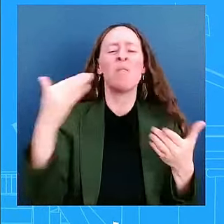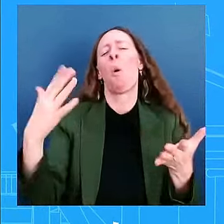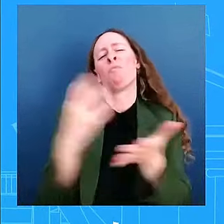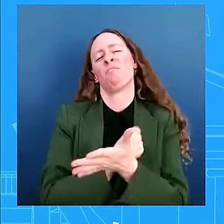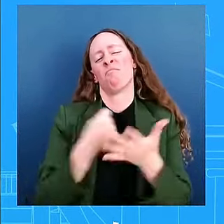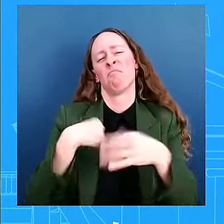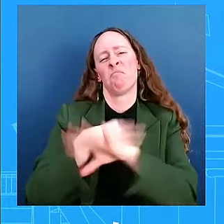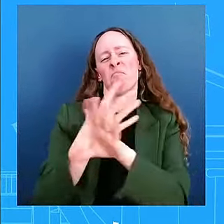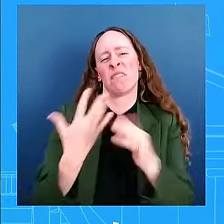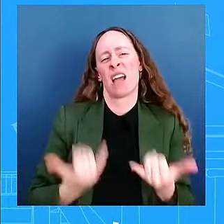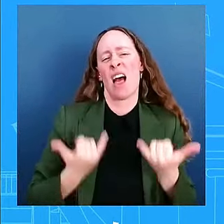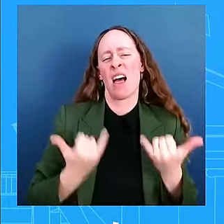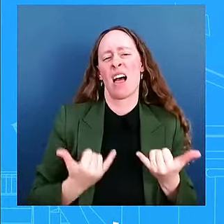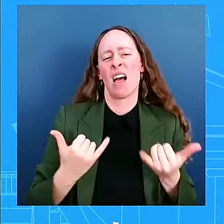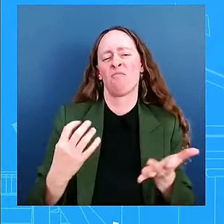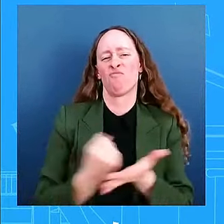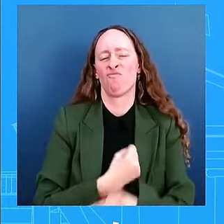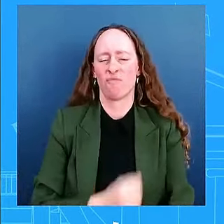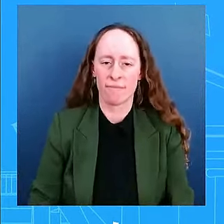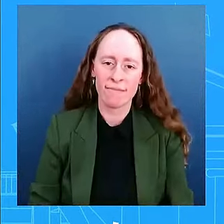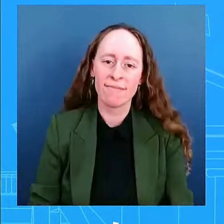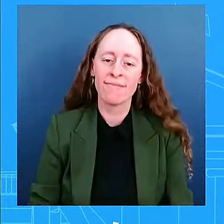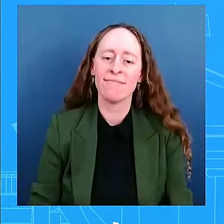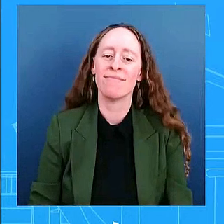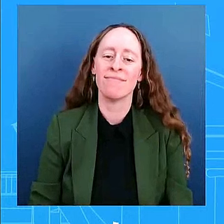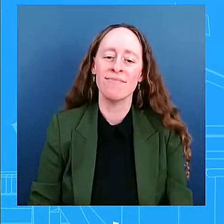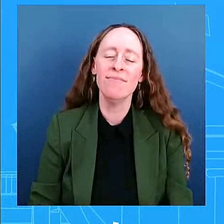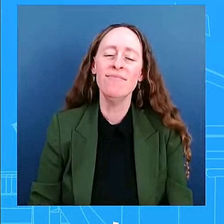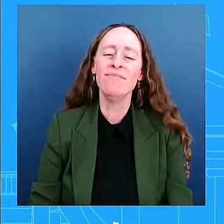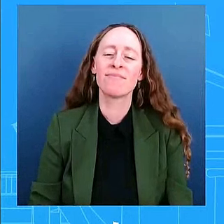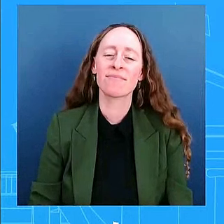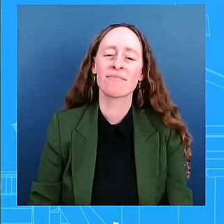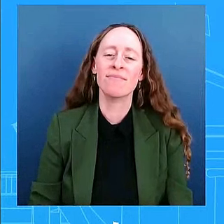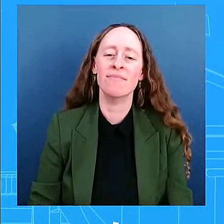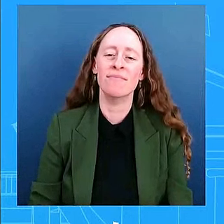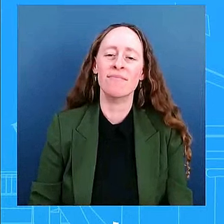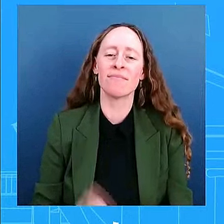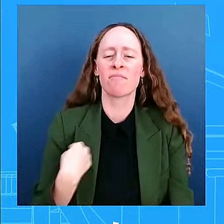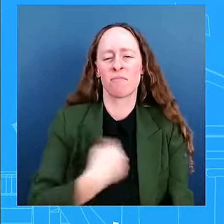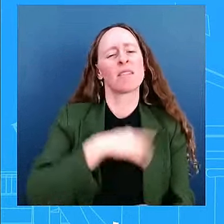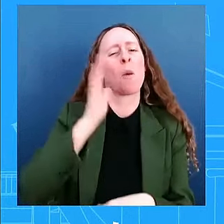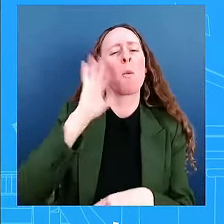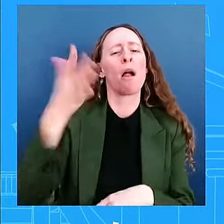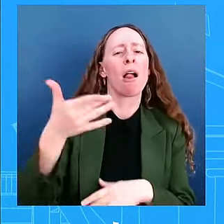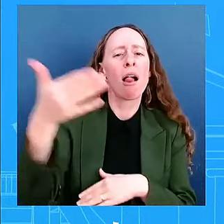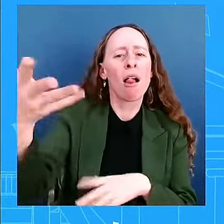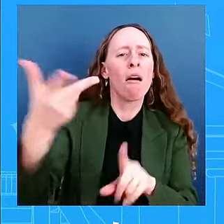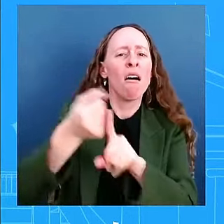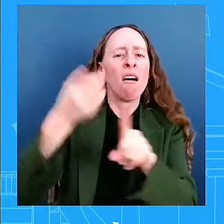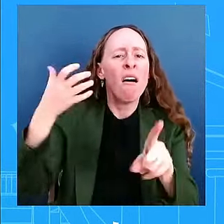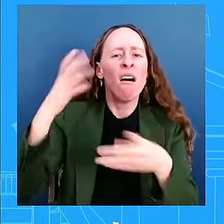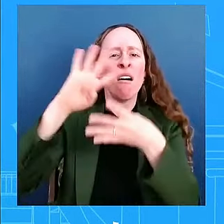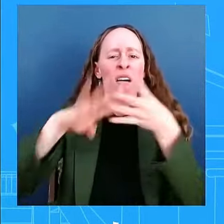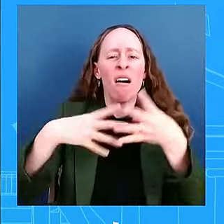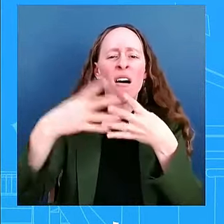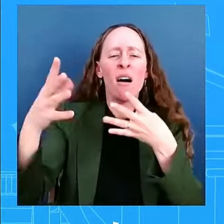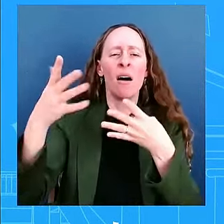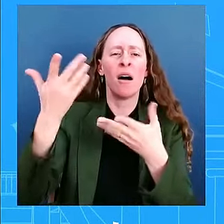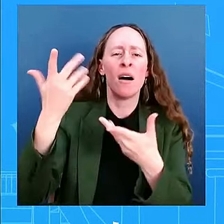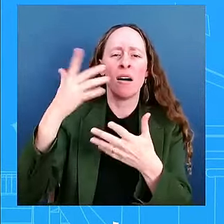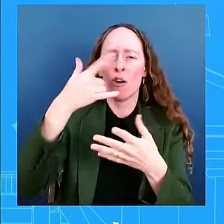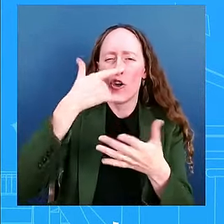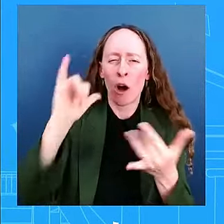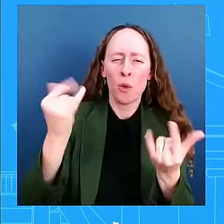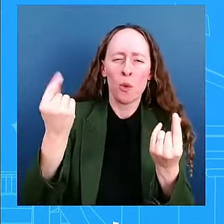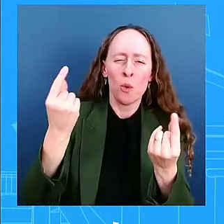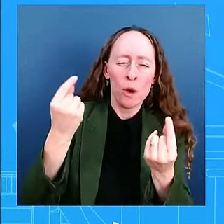What I will say is we'll certainly have more details on the trip in the next several hours on what that looks like, what tomorrow is going to look like, and the specifics